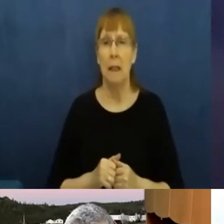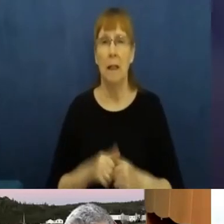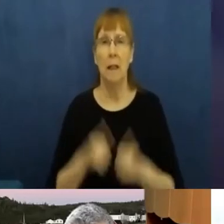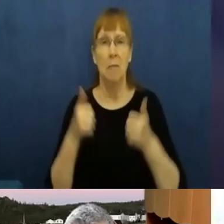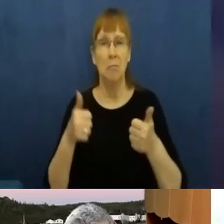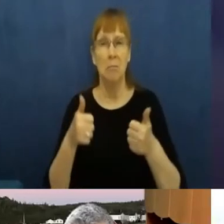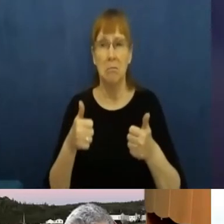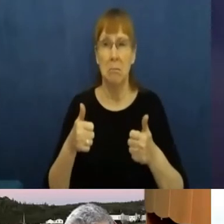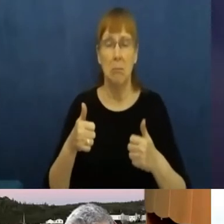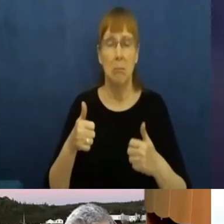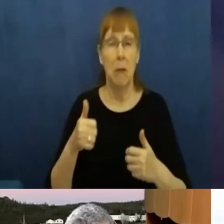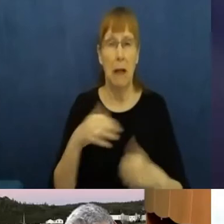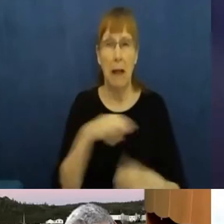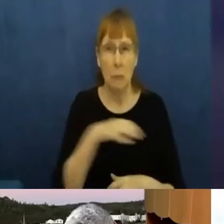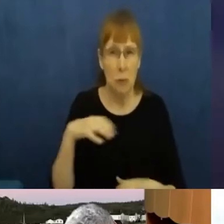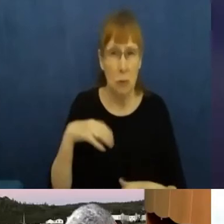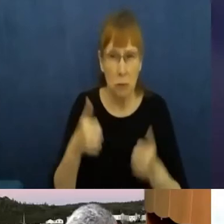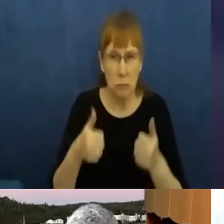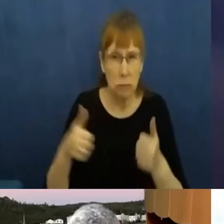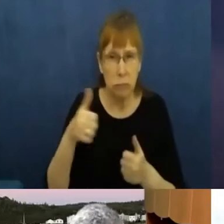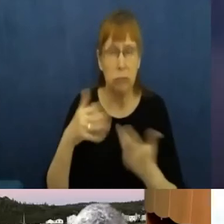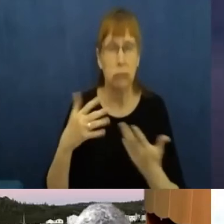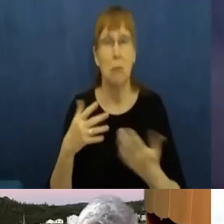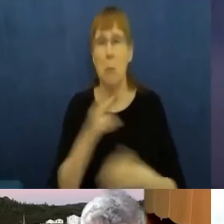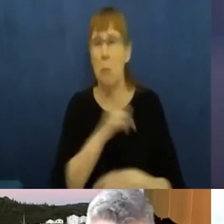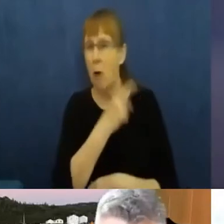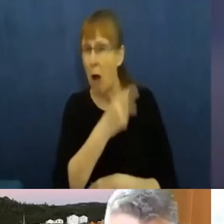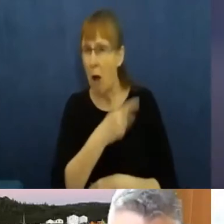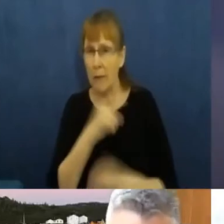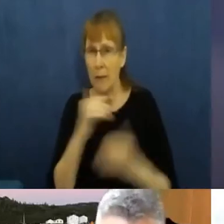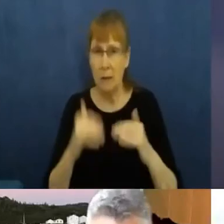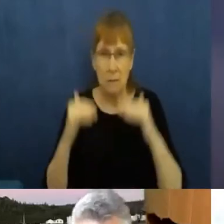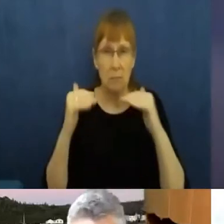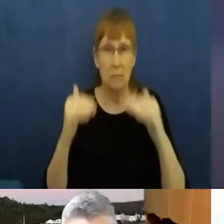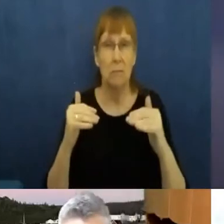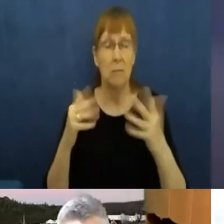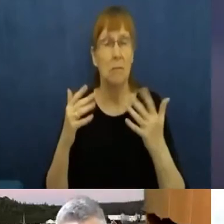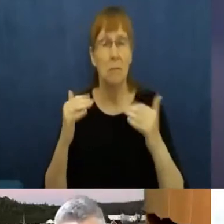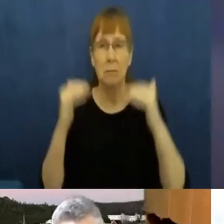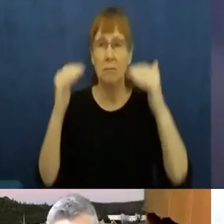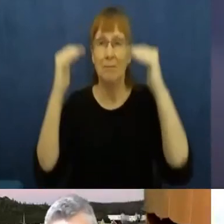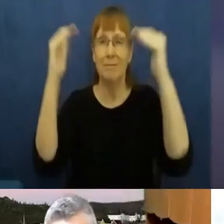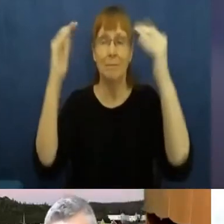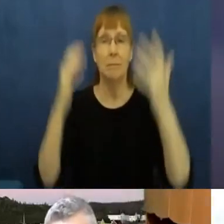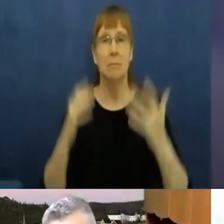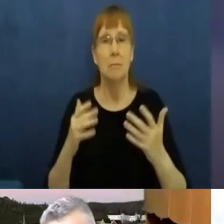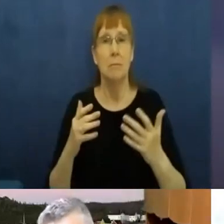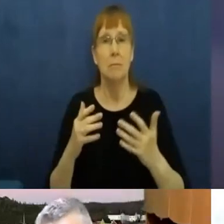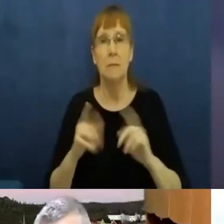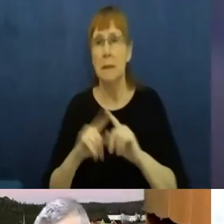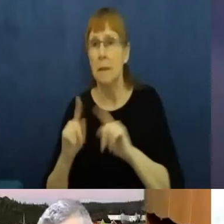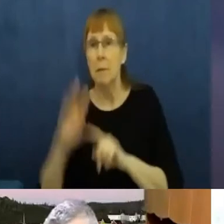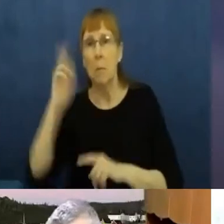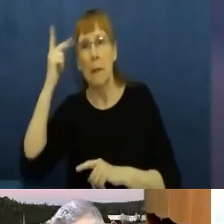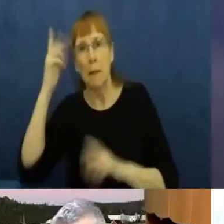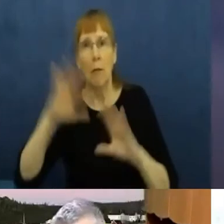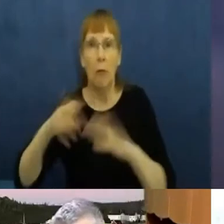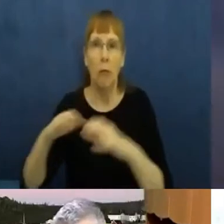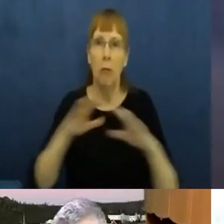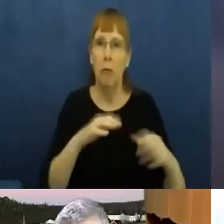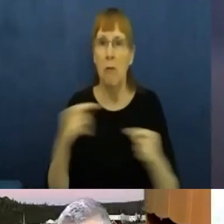to the federal government, have set aside those partisanship debates to really put the needs of